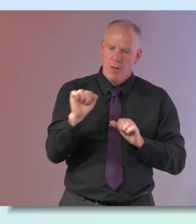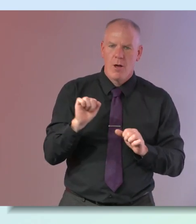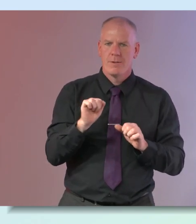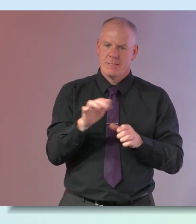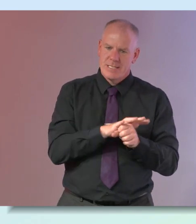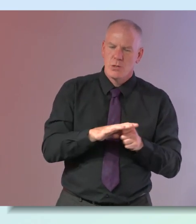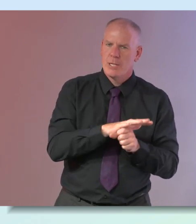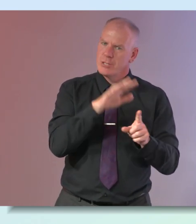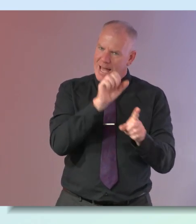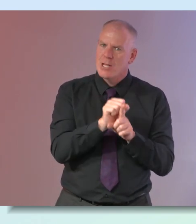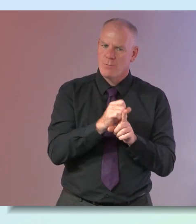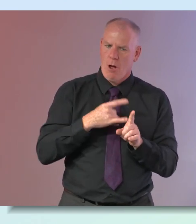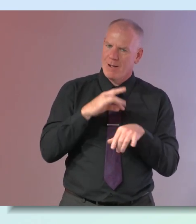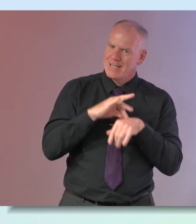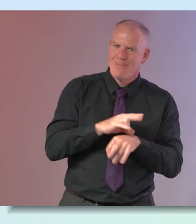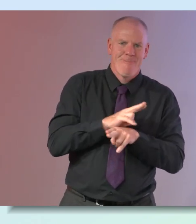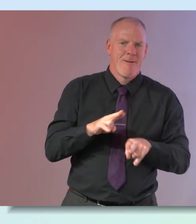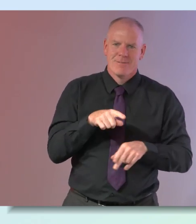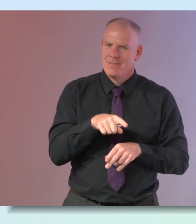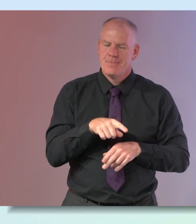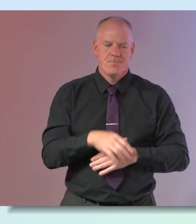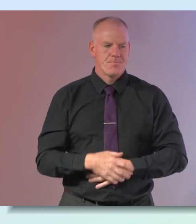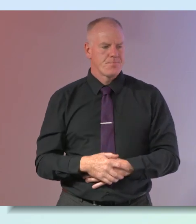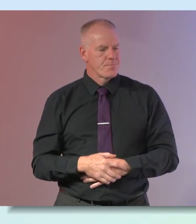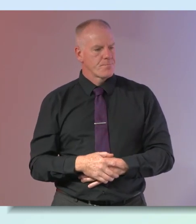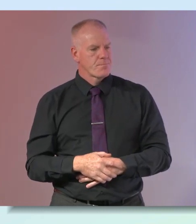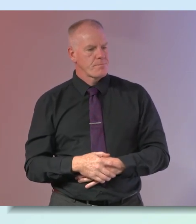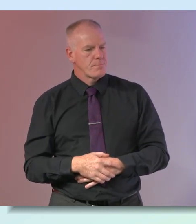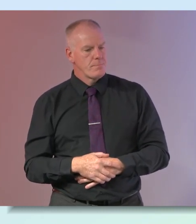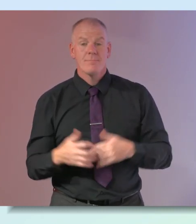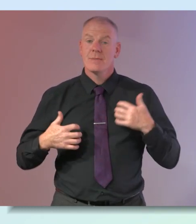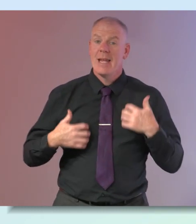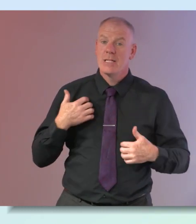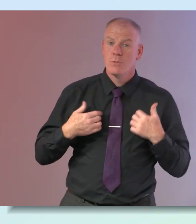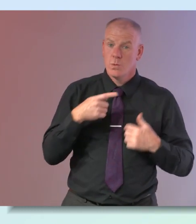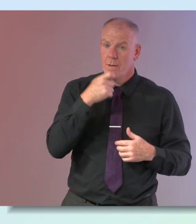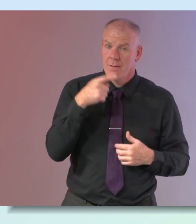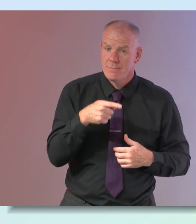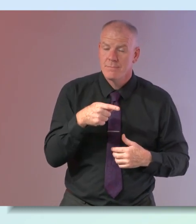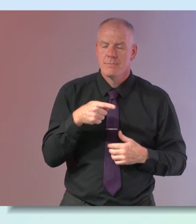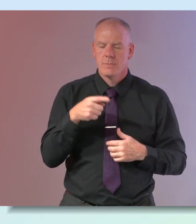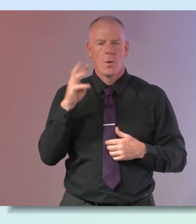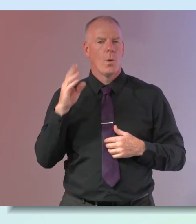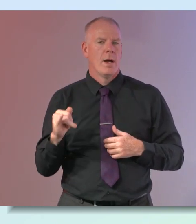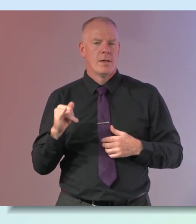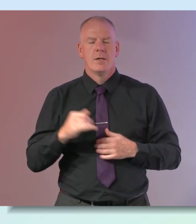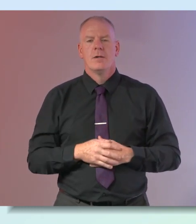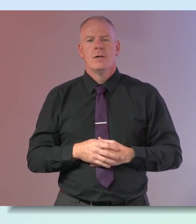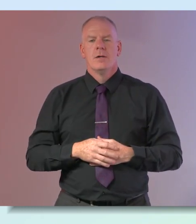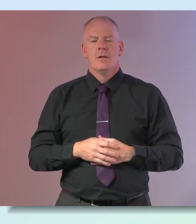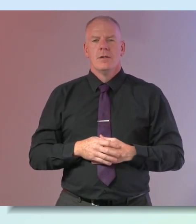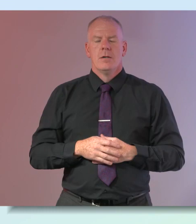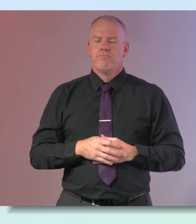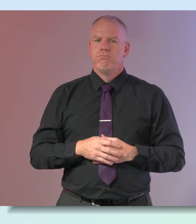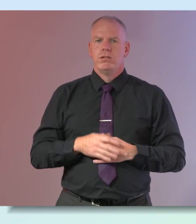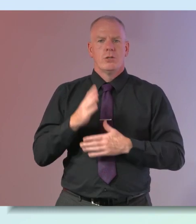a diagnosis of heart disease already yeah i think it's interesting because you know we had almost a